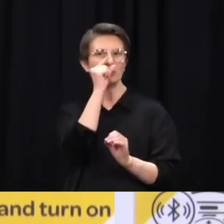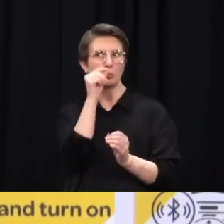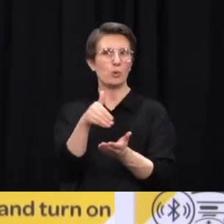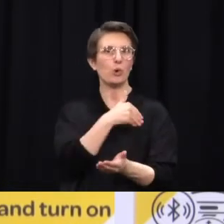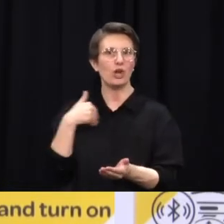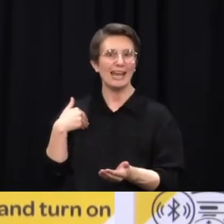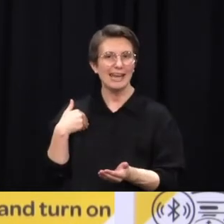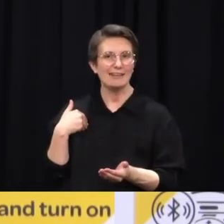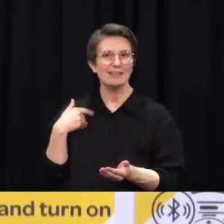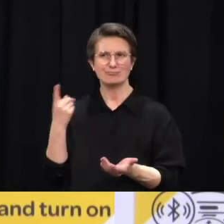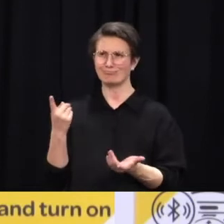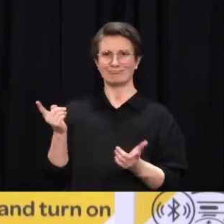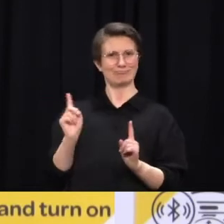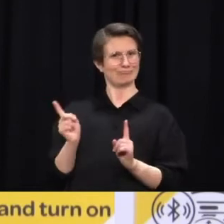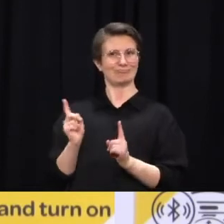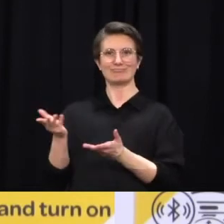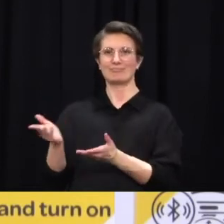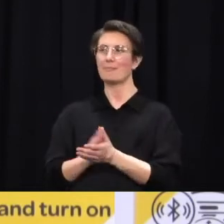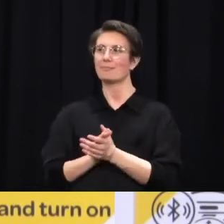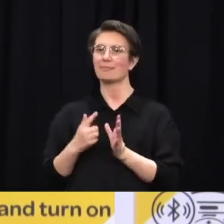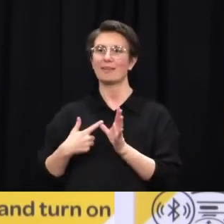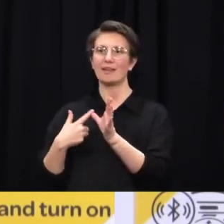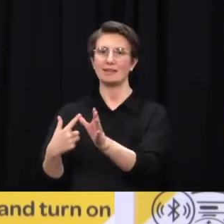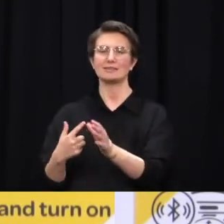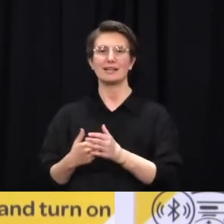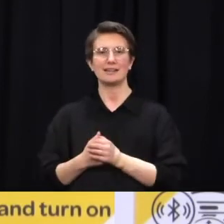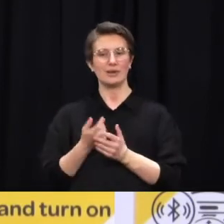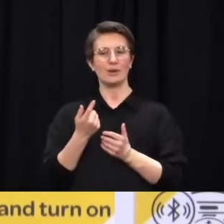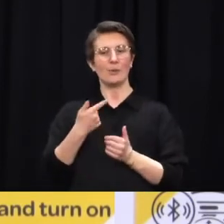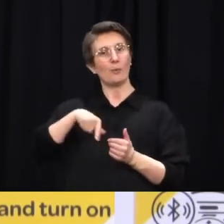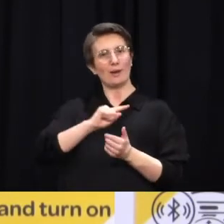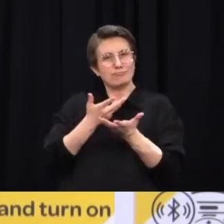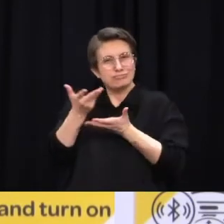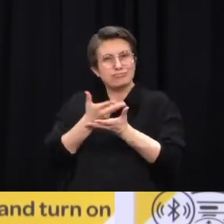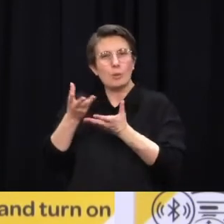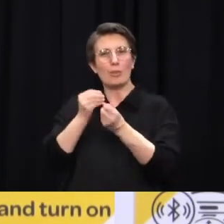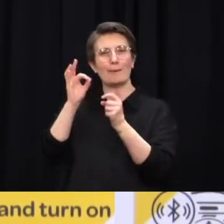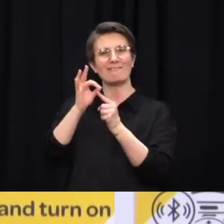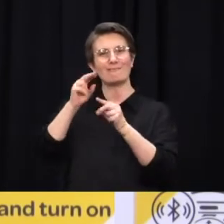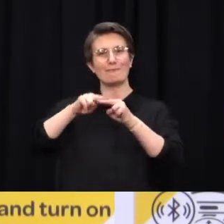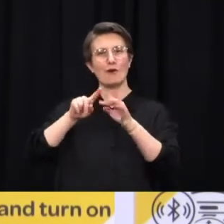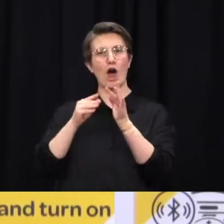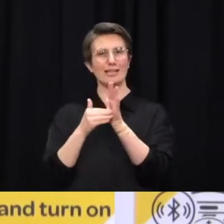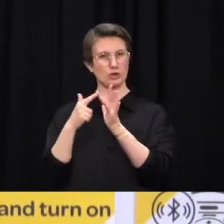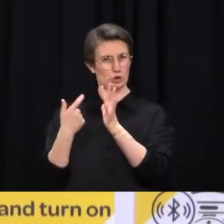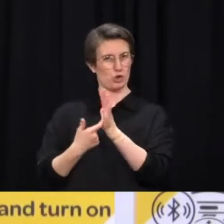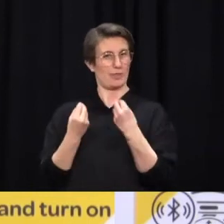go all in with that to see whether there is anything that we can do to get bigger deliveries faster. So that has been an ongoing conversation. Ultimately,